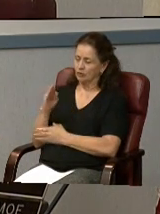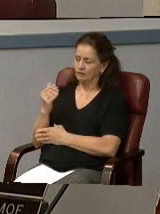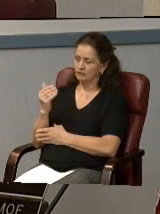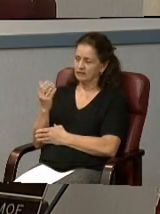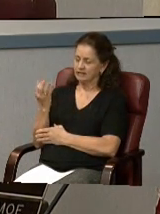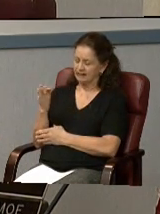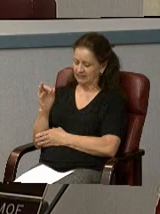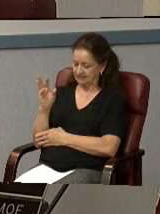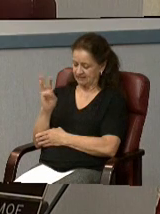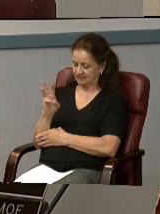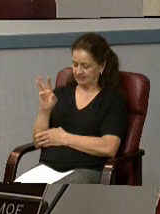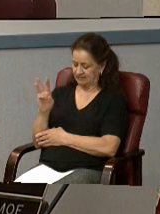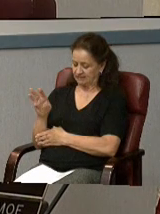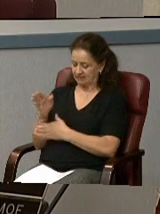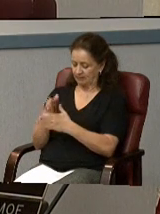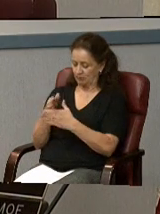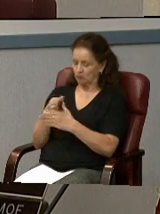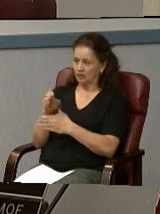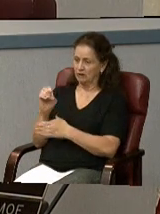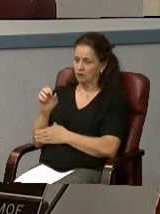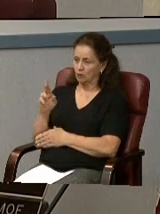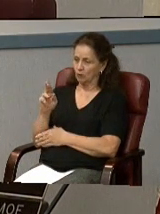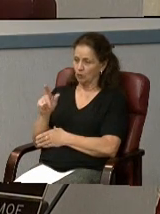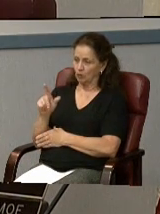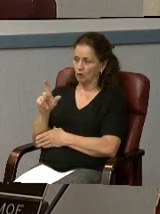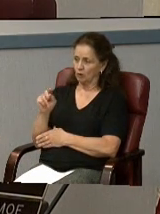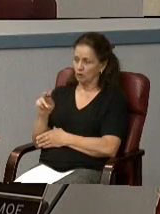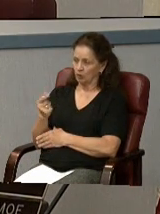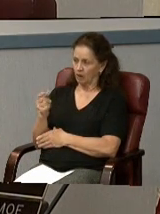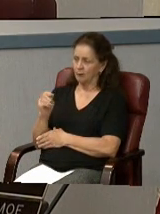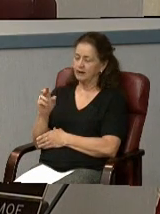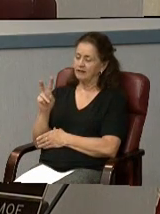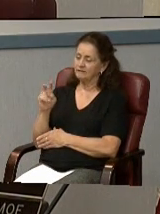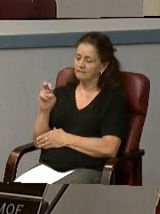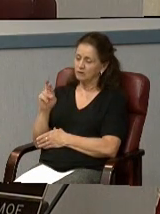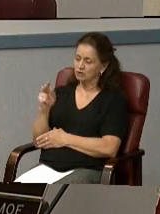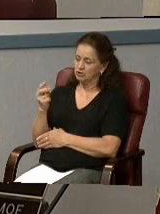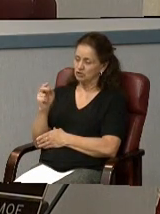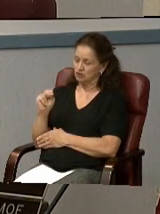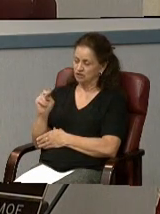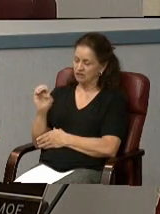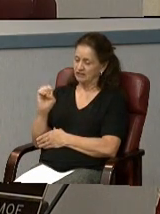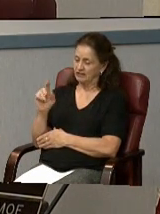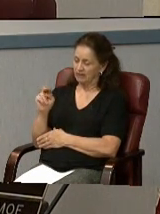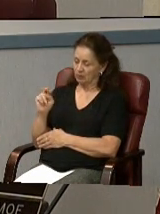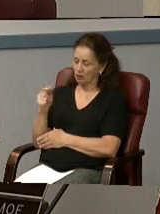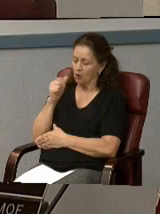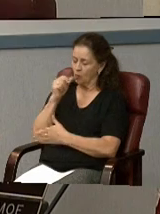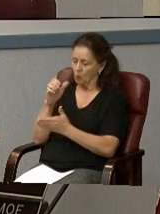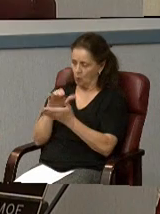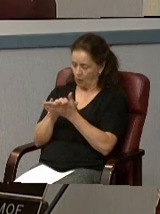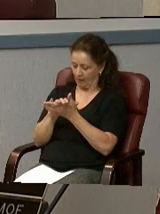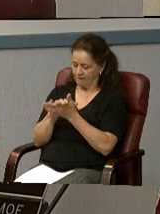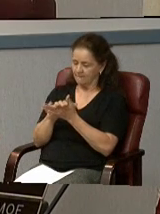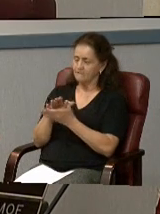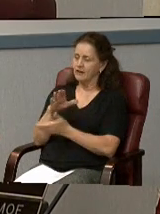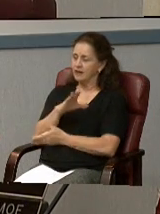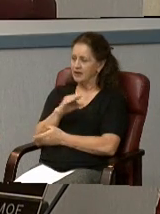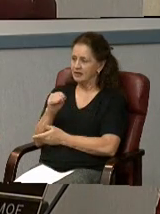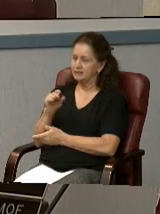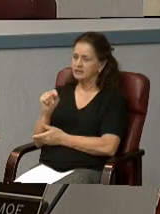between Earl H. Long and Virginia E. Long, his wife, and the trustees of the